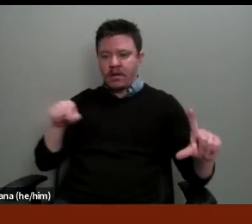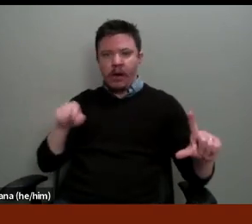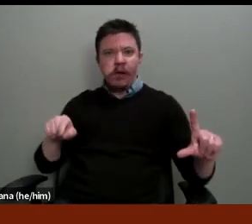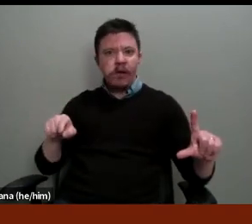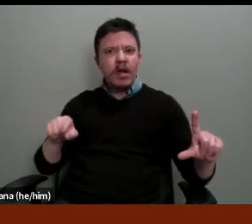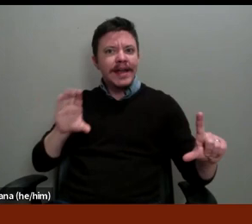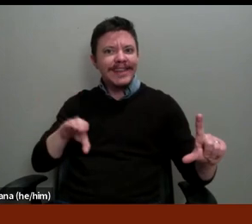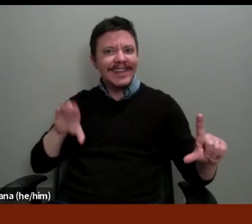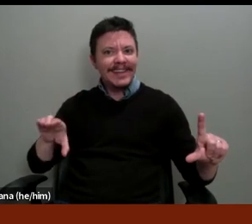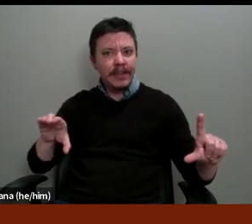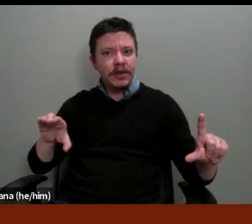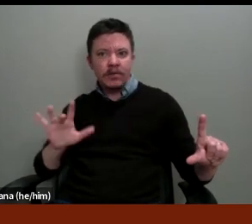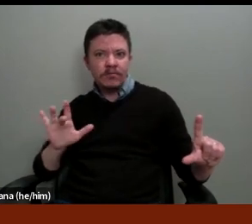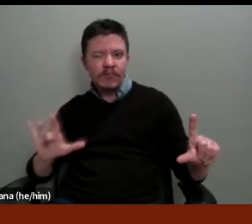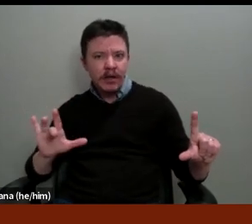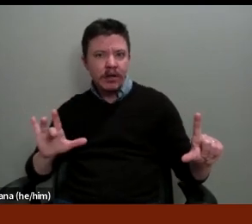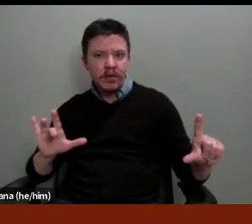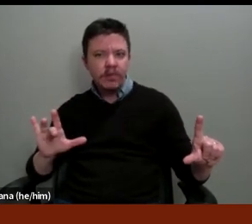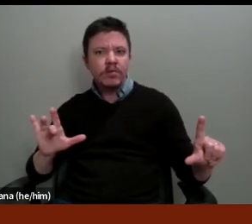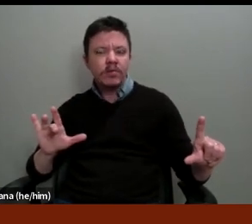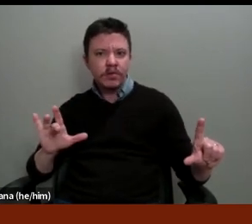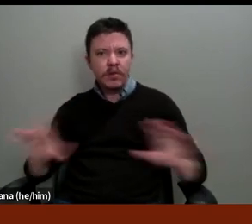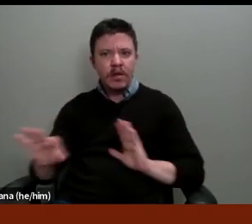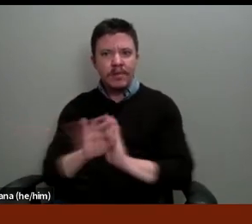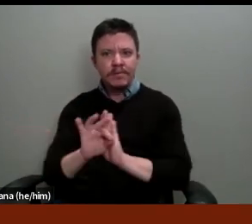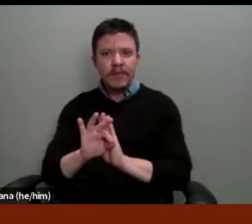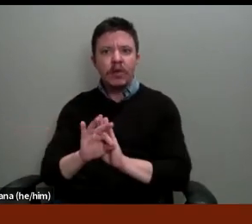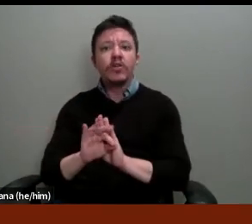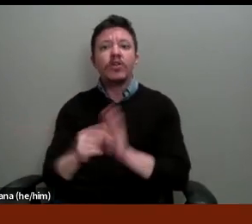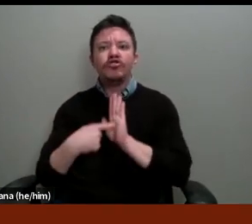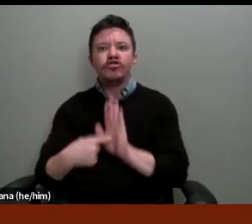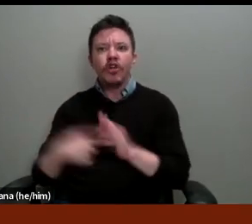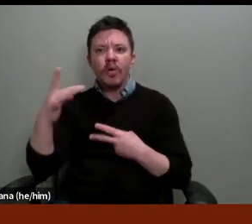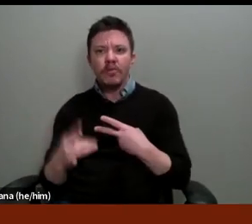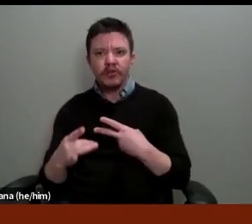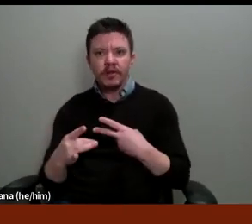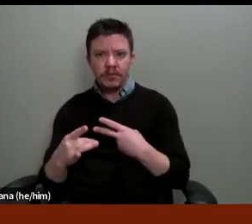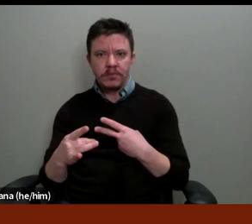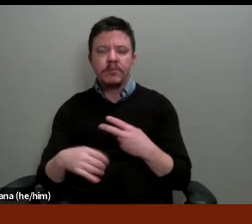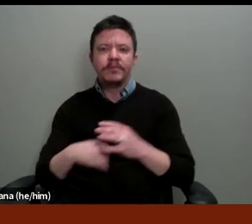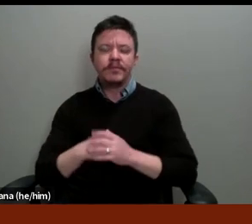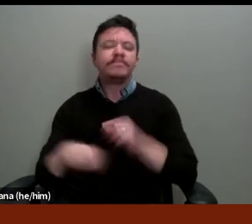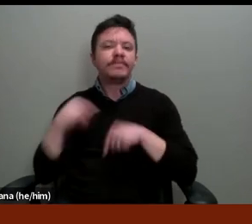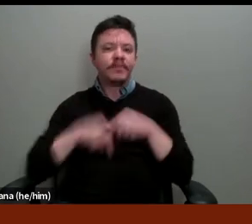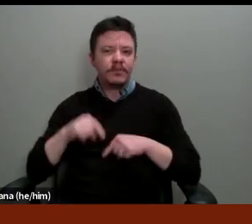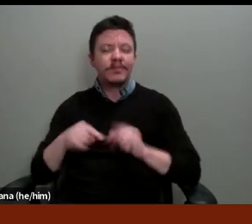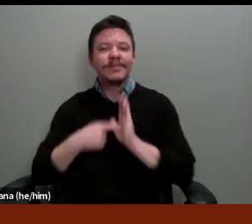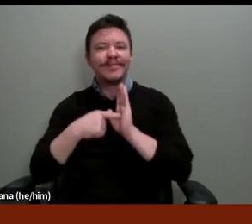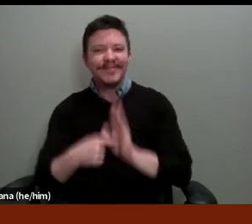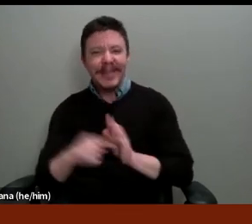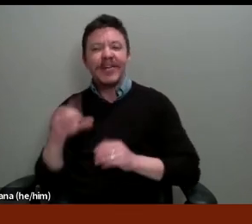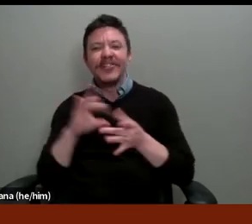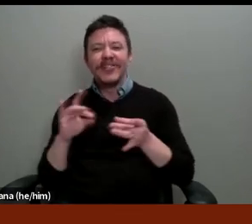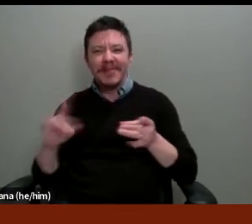button at the bottom of the Zoom window and choose show options or sorry show captions excuse me.